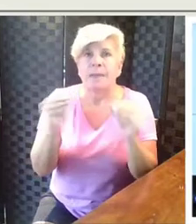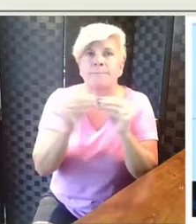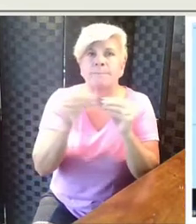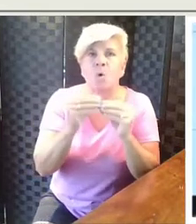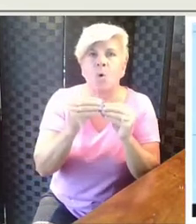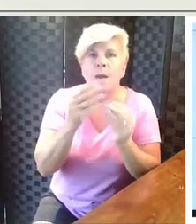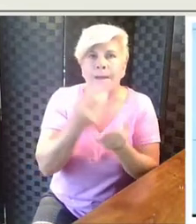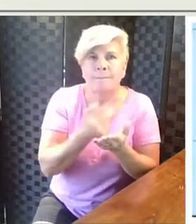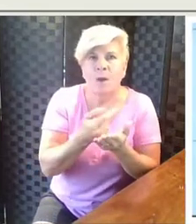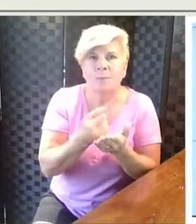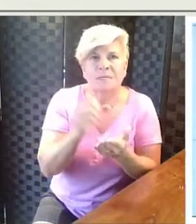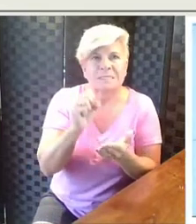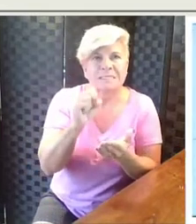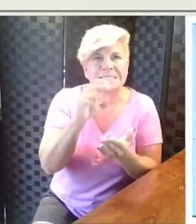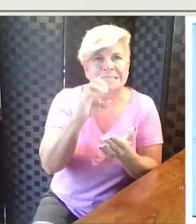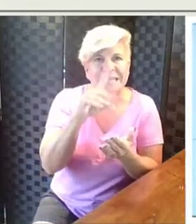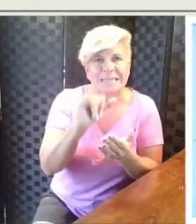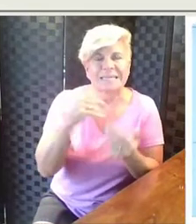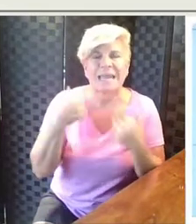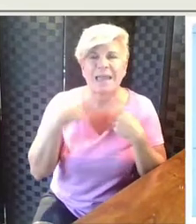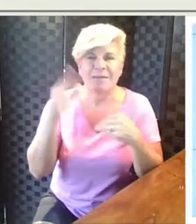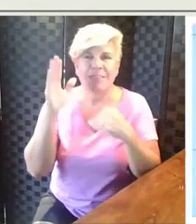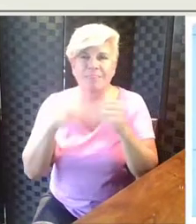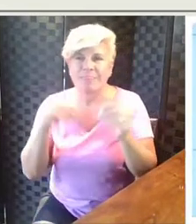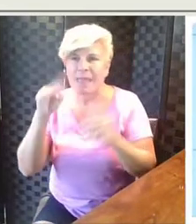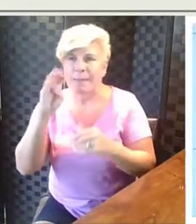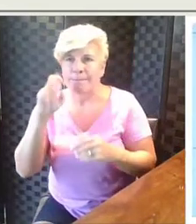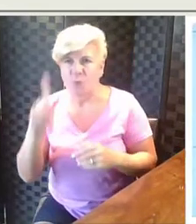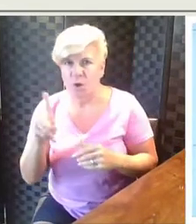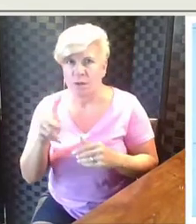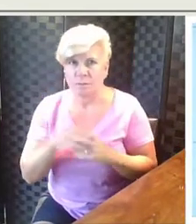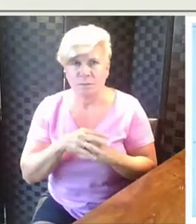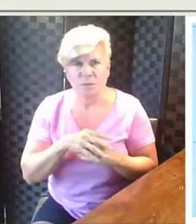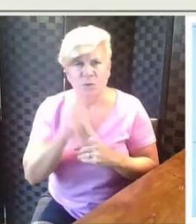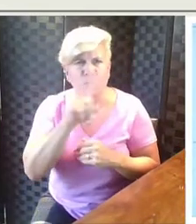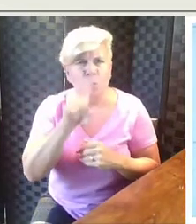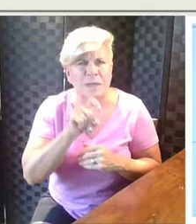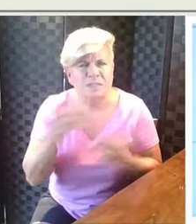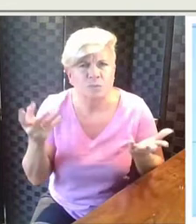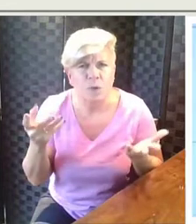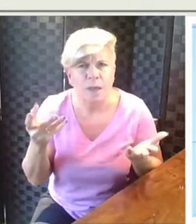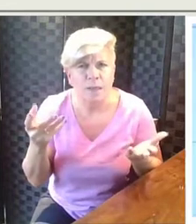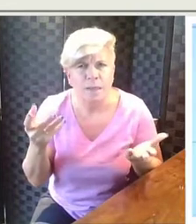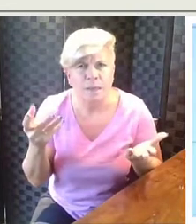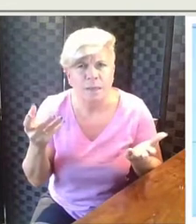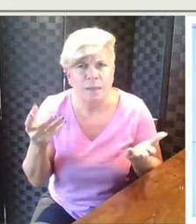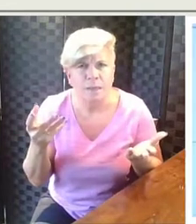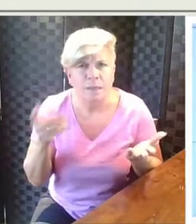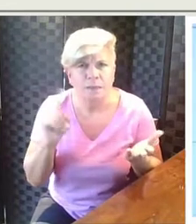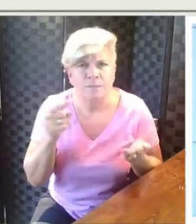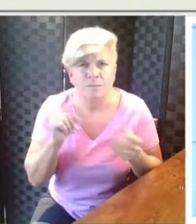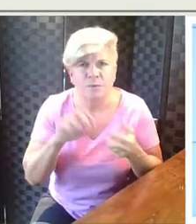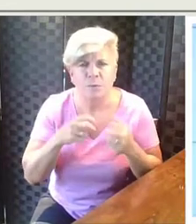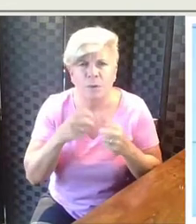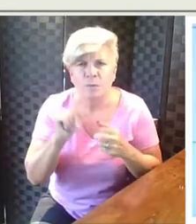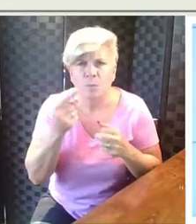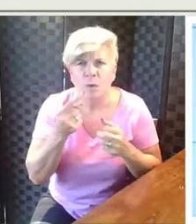does Sandy have than Mark? So what is that question they're asking us in this first problem?